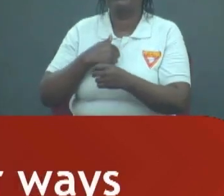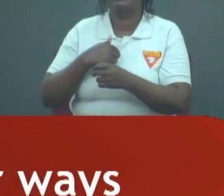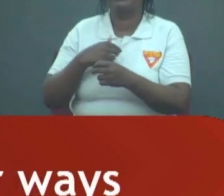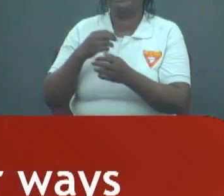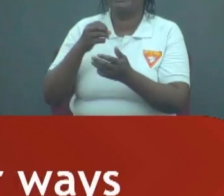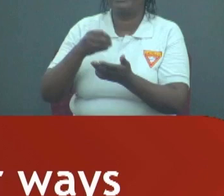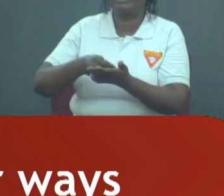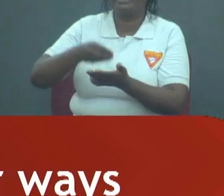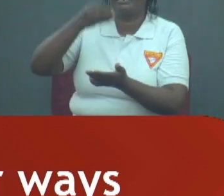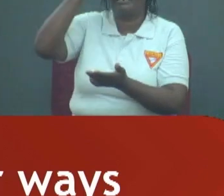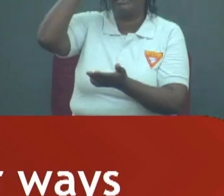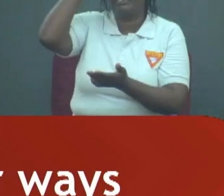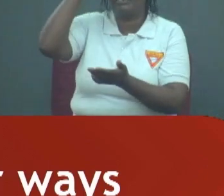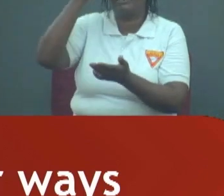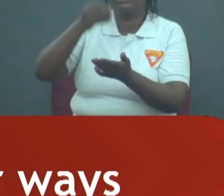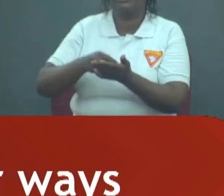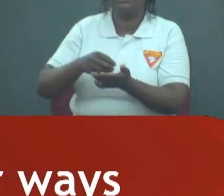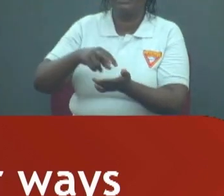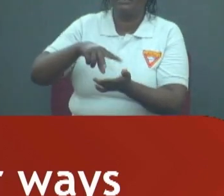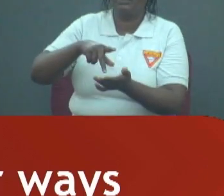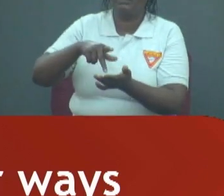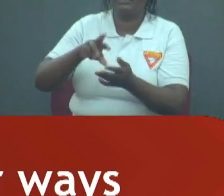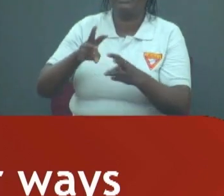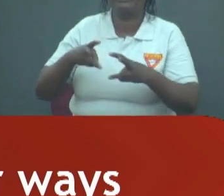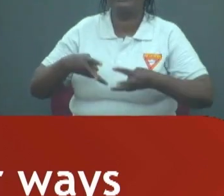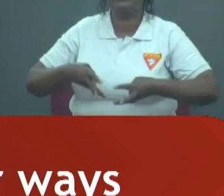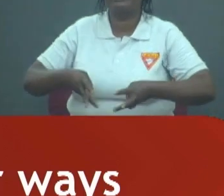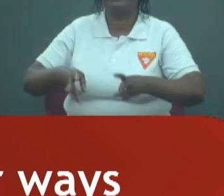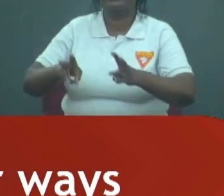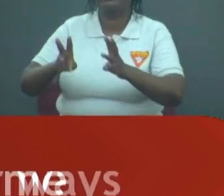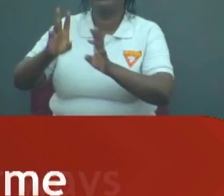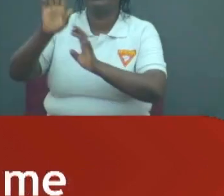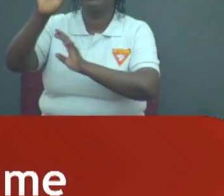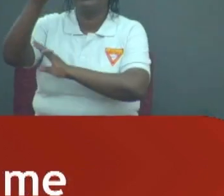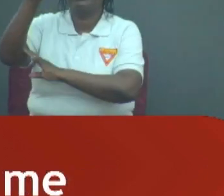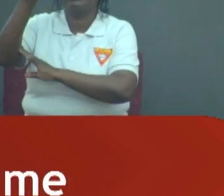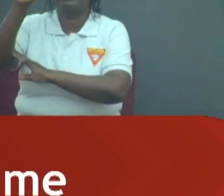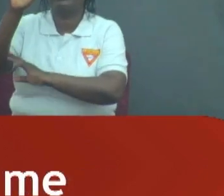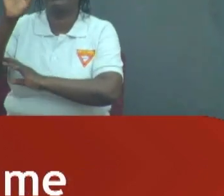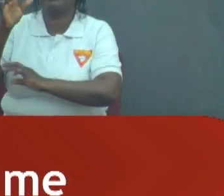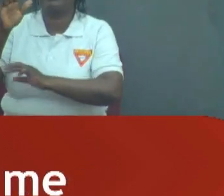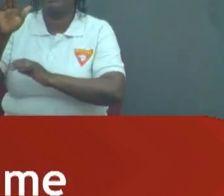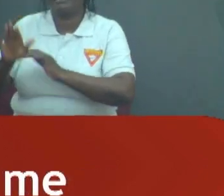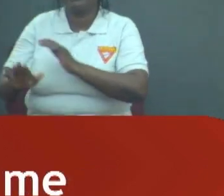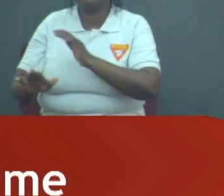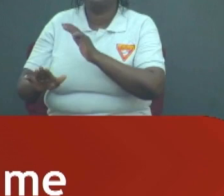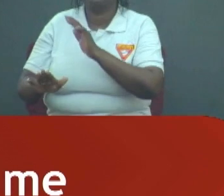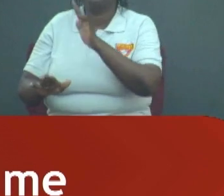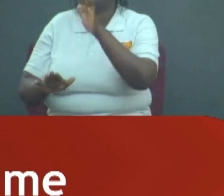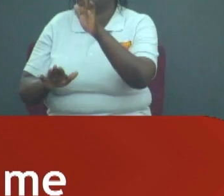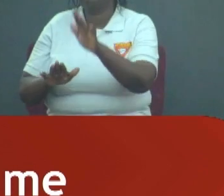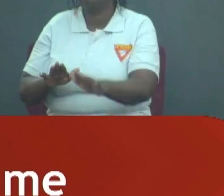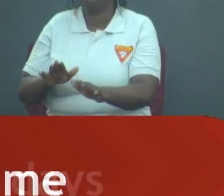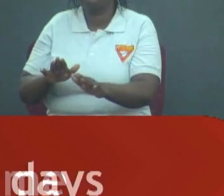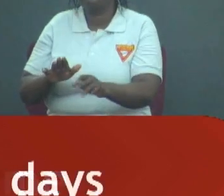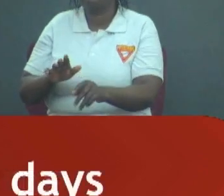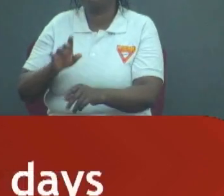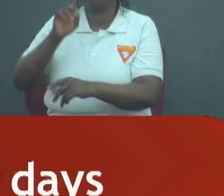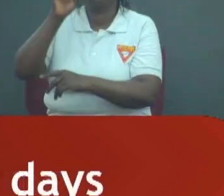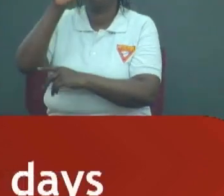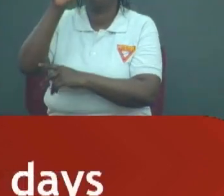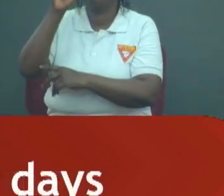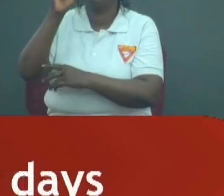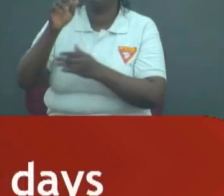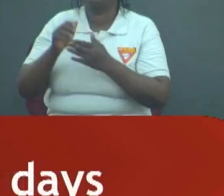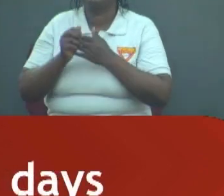I will learn to walk in your ways. And step by step you lead